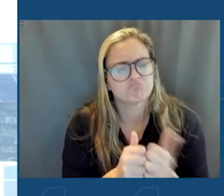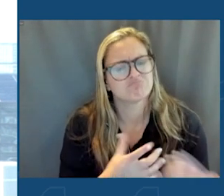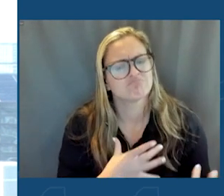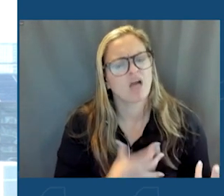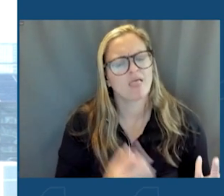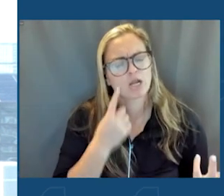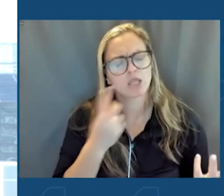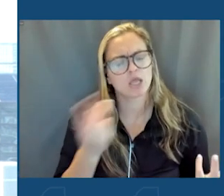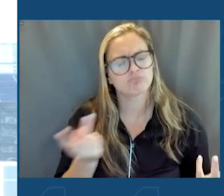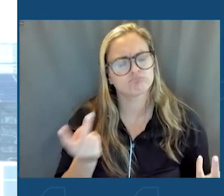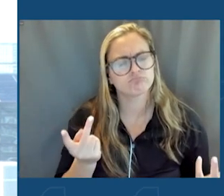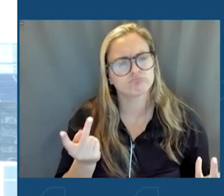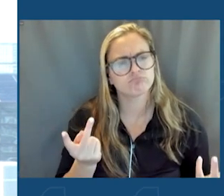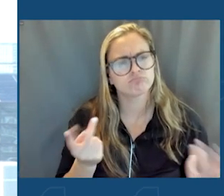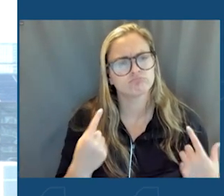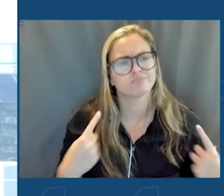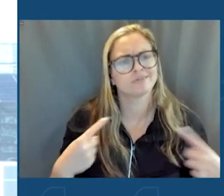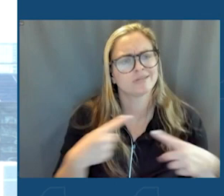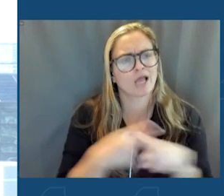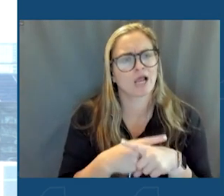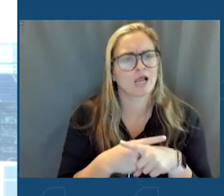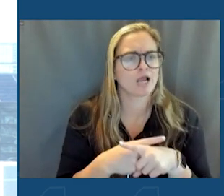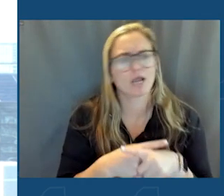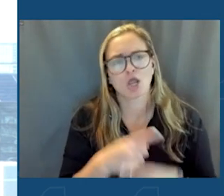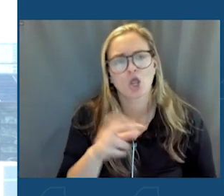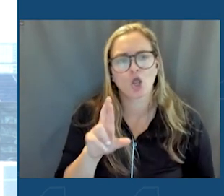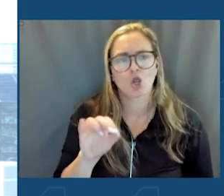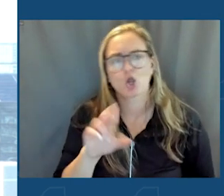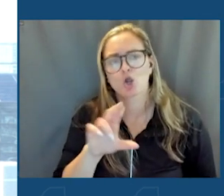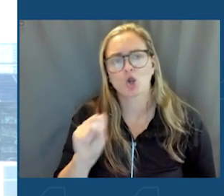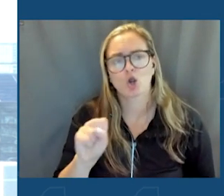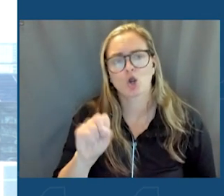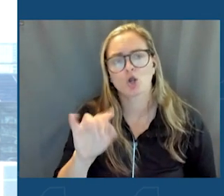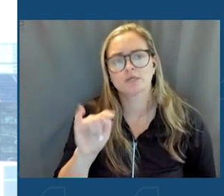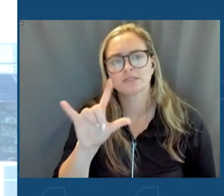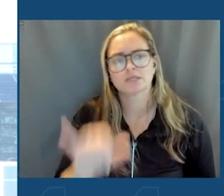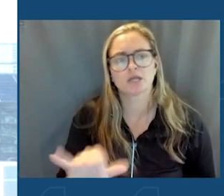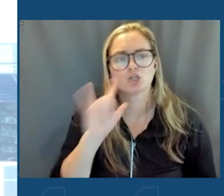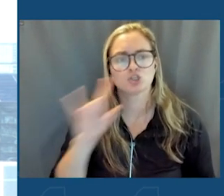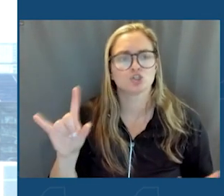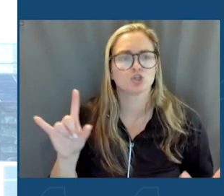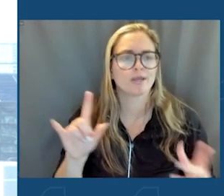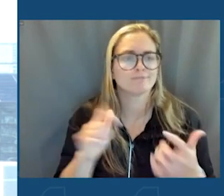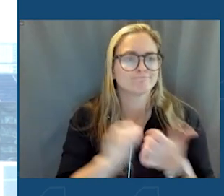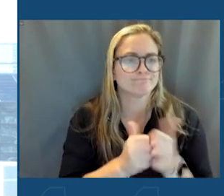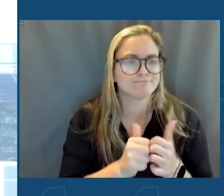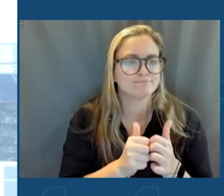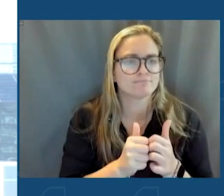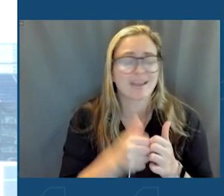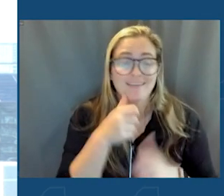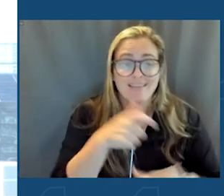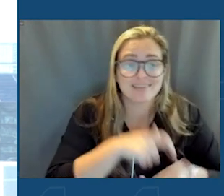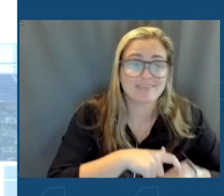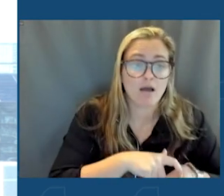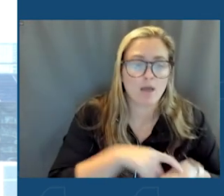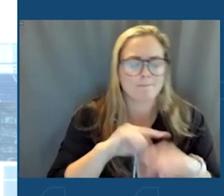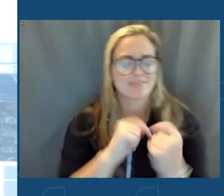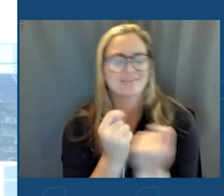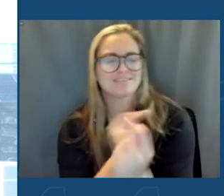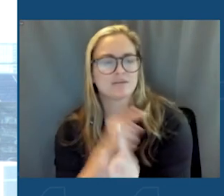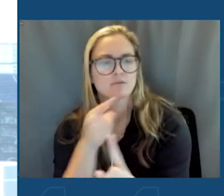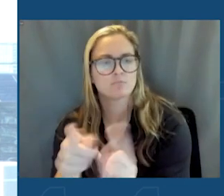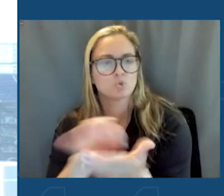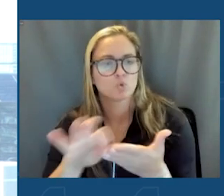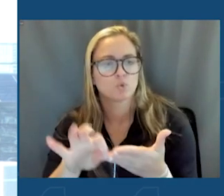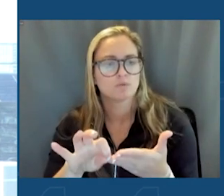as a cross-country meet. It's not about the individual times. It's about the team score. And